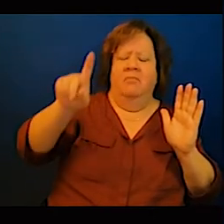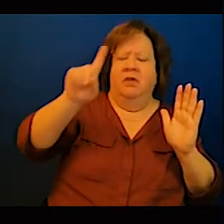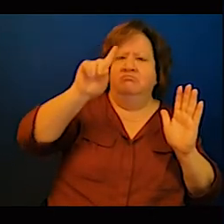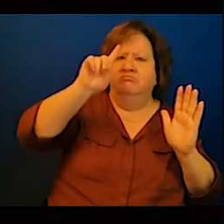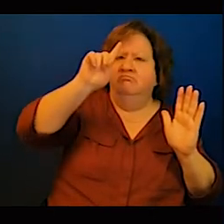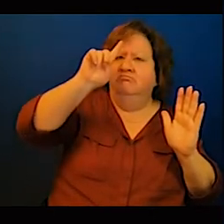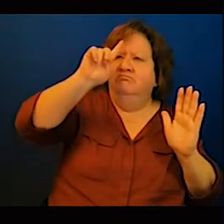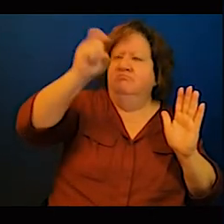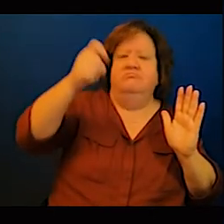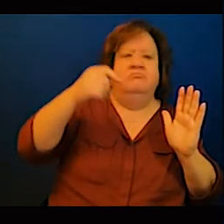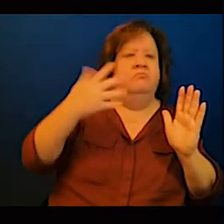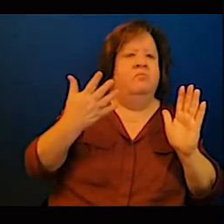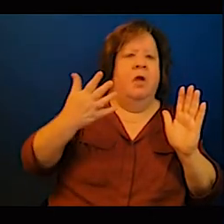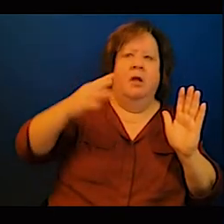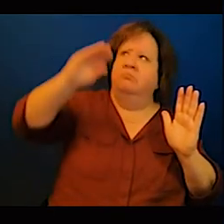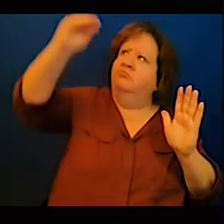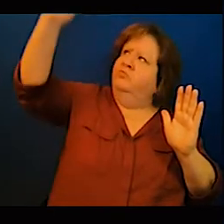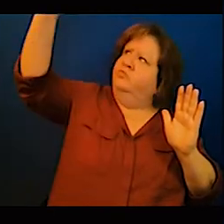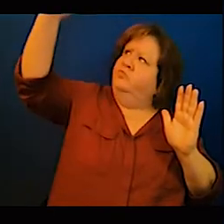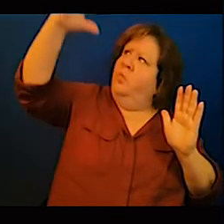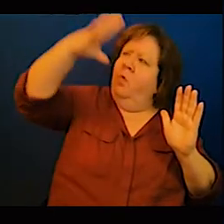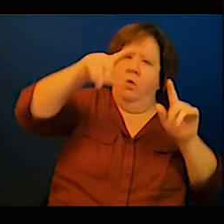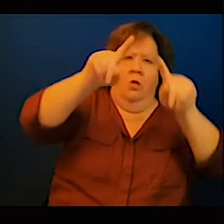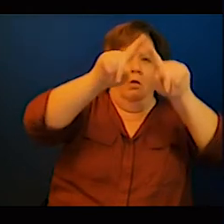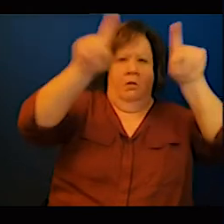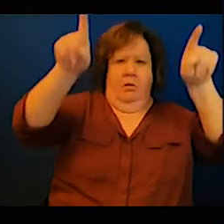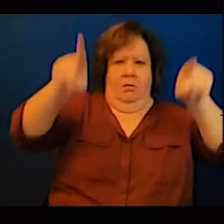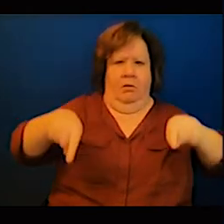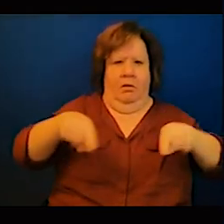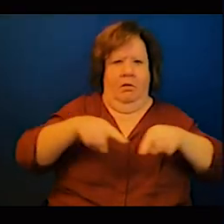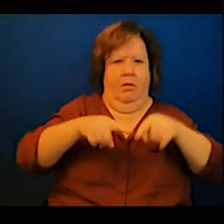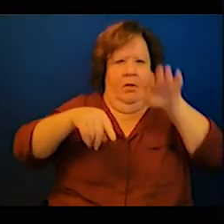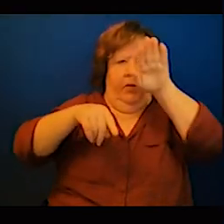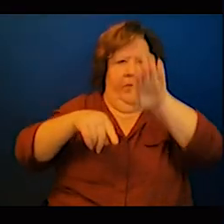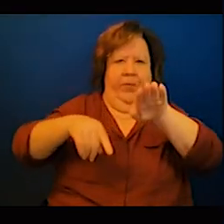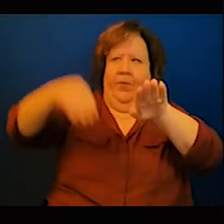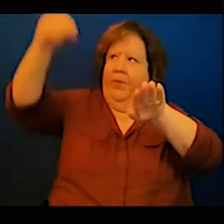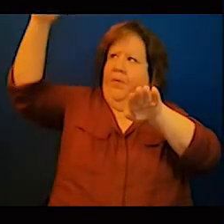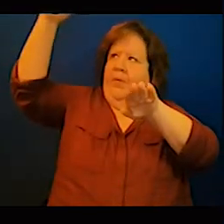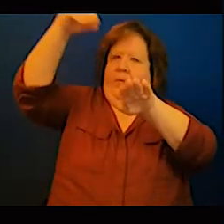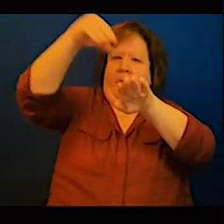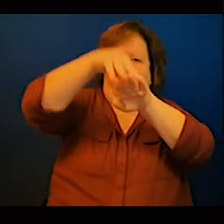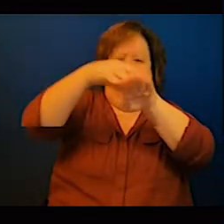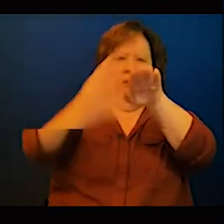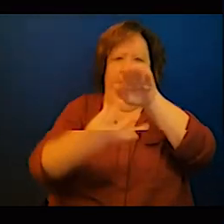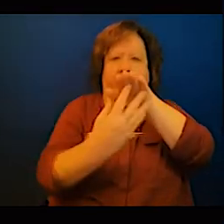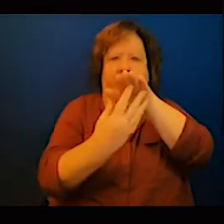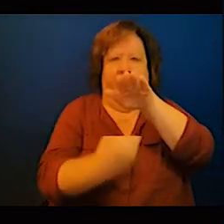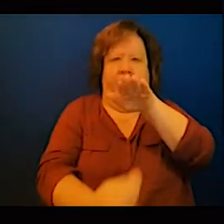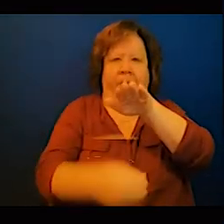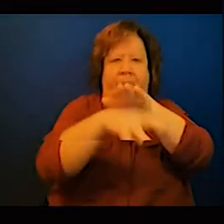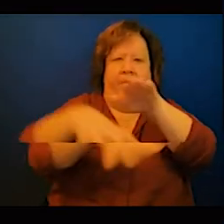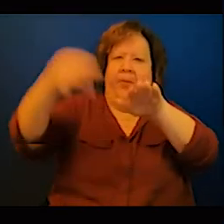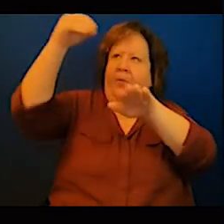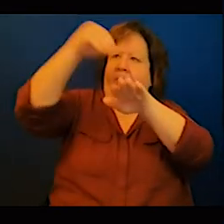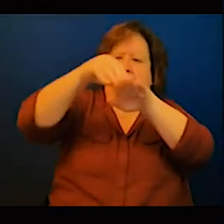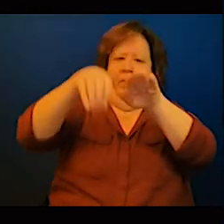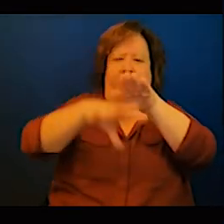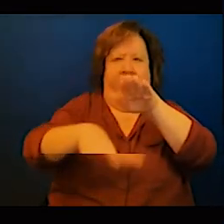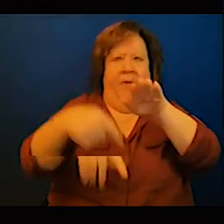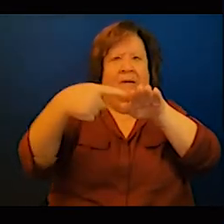operate at night time that you can combine with agriculture and when you take other technologies